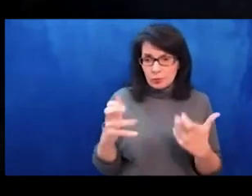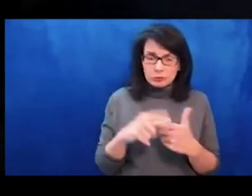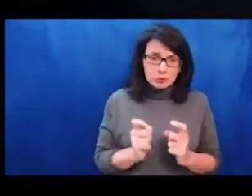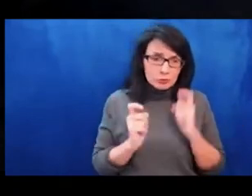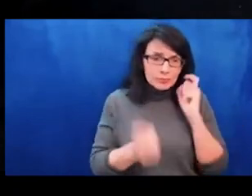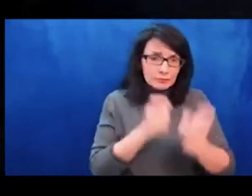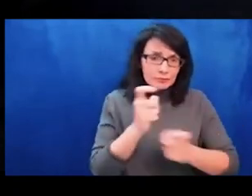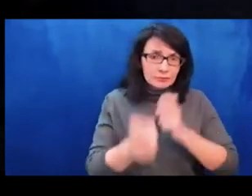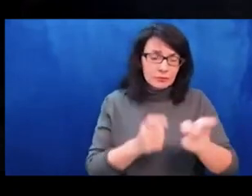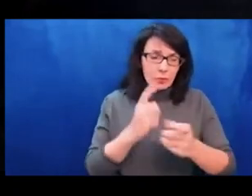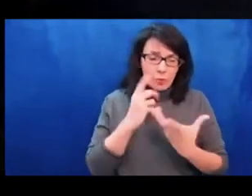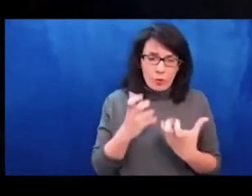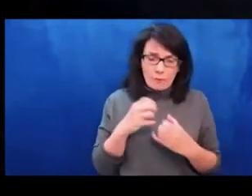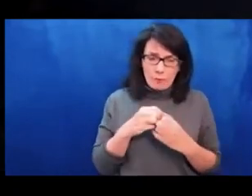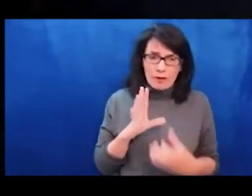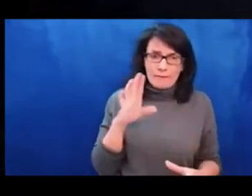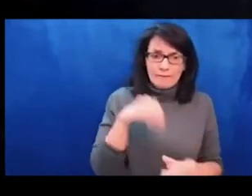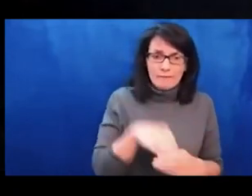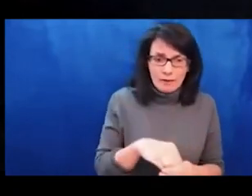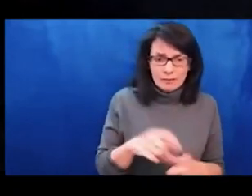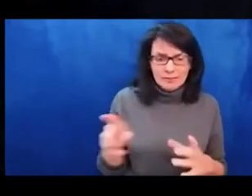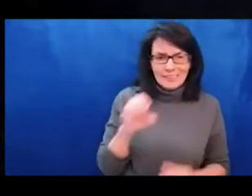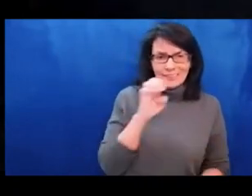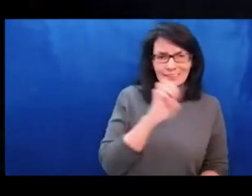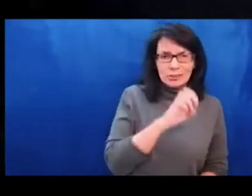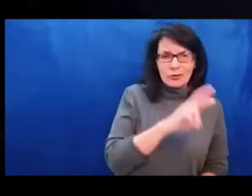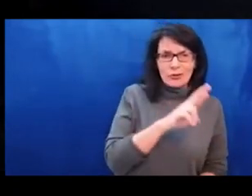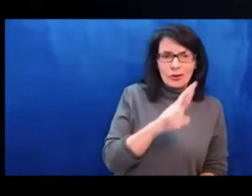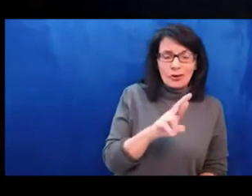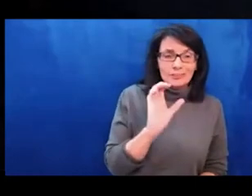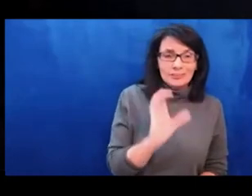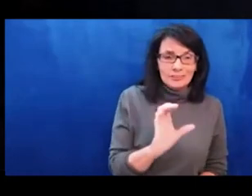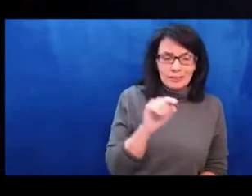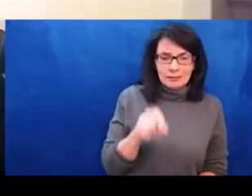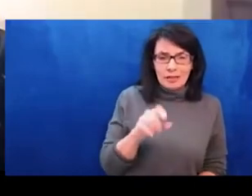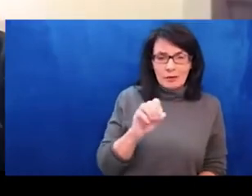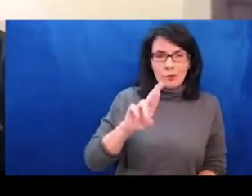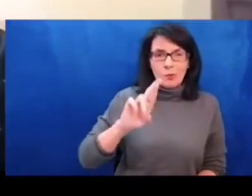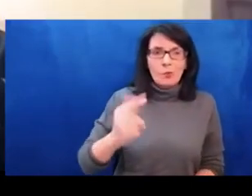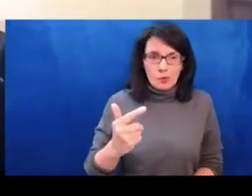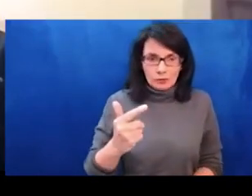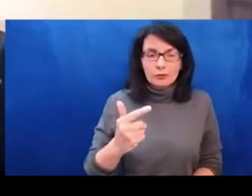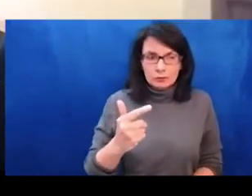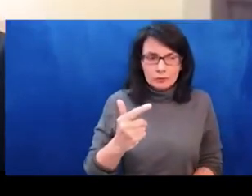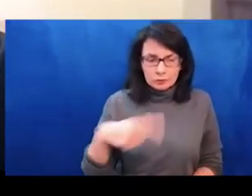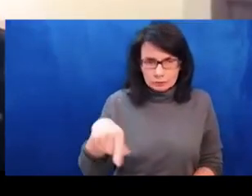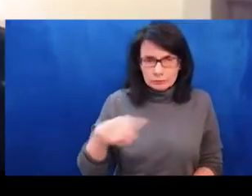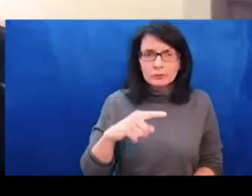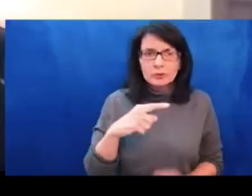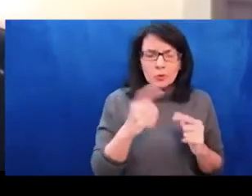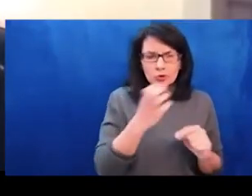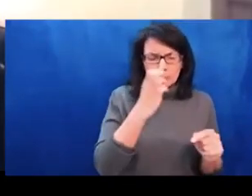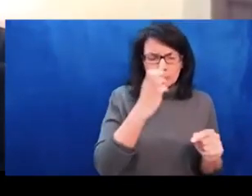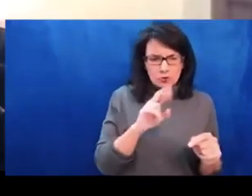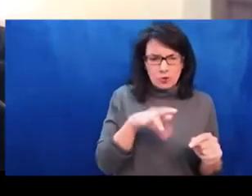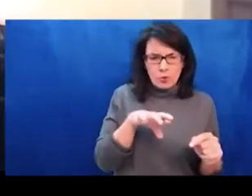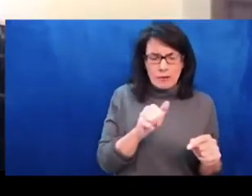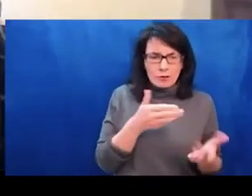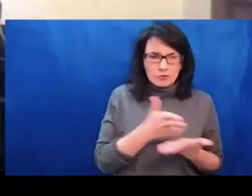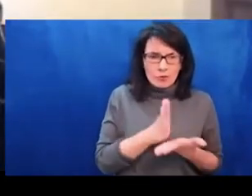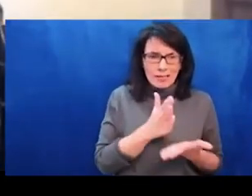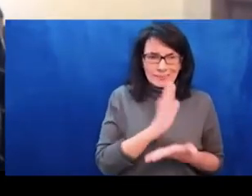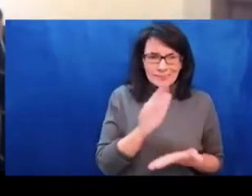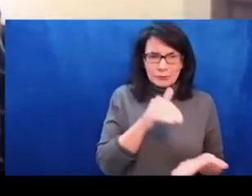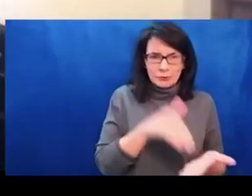how to get support to them. Thank you so much, Chelsea. Absolutely. I just wanted to note one more thing. So the European Roma